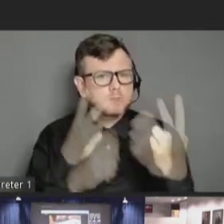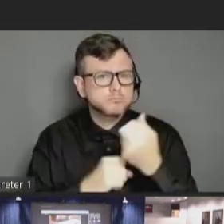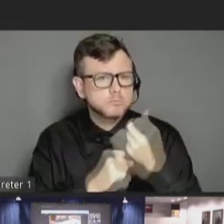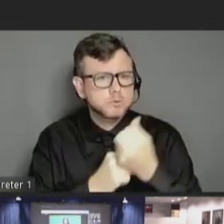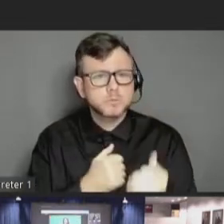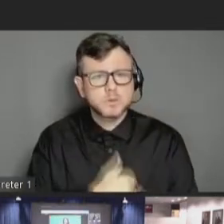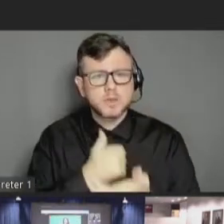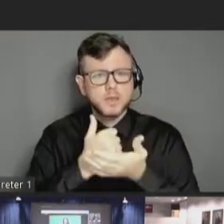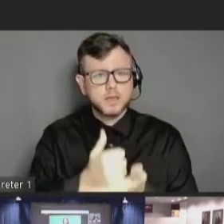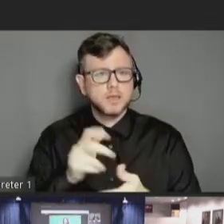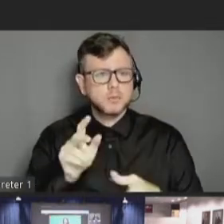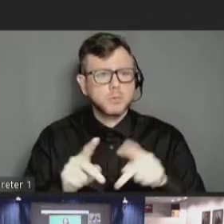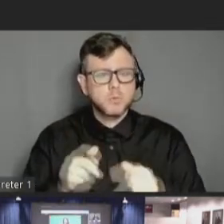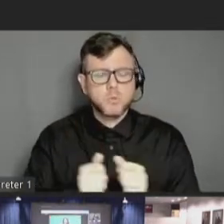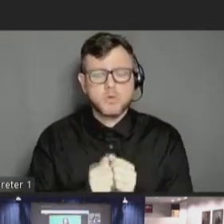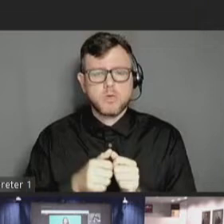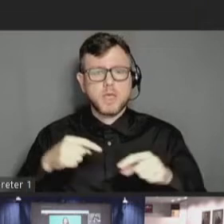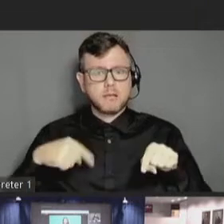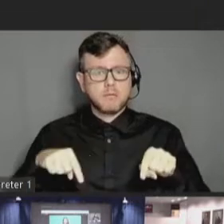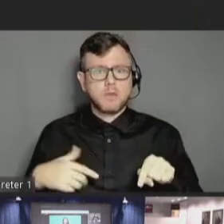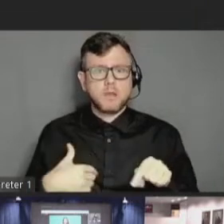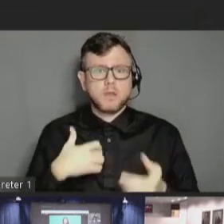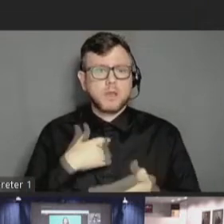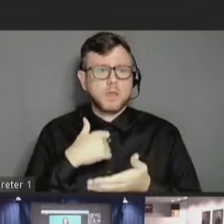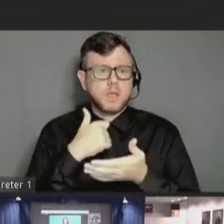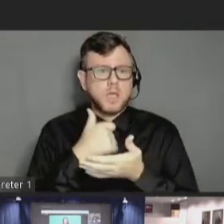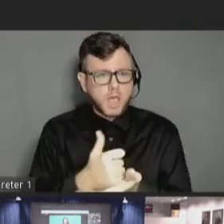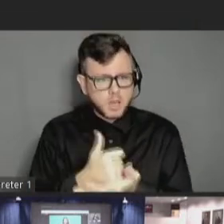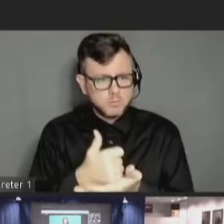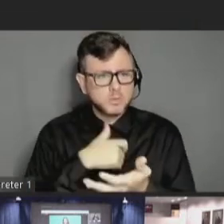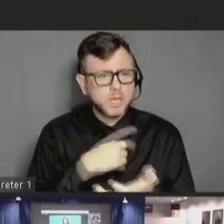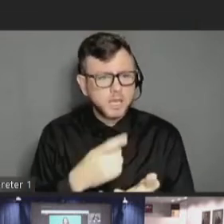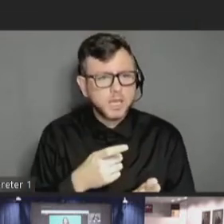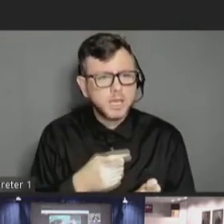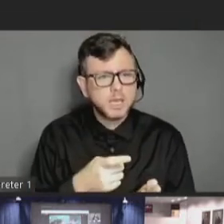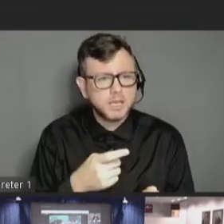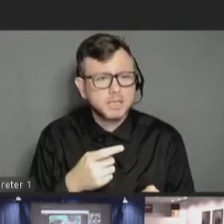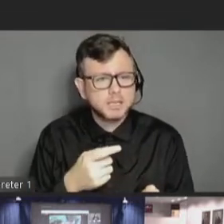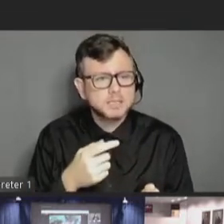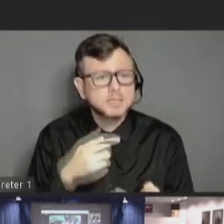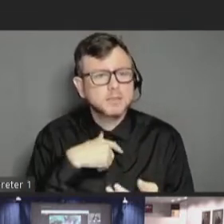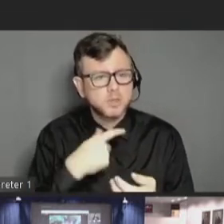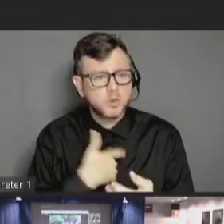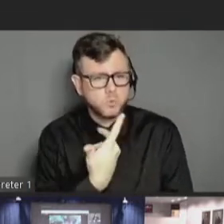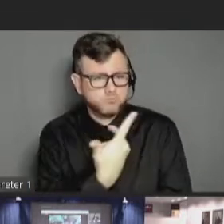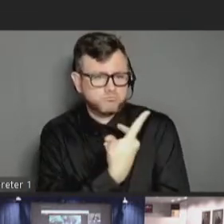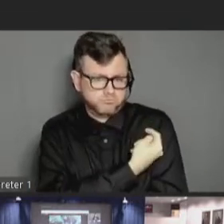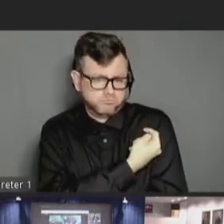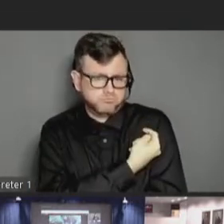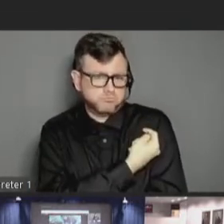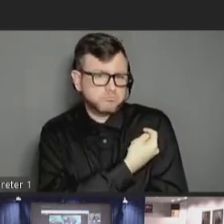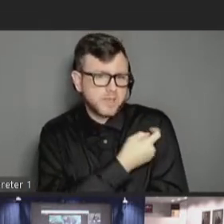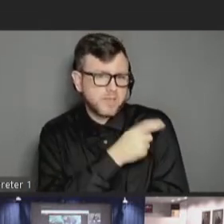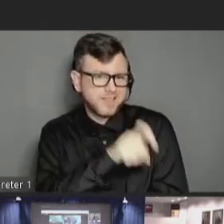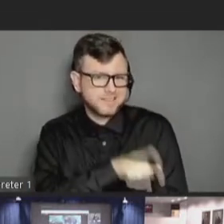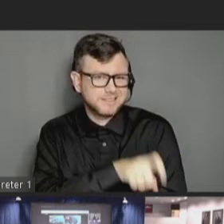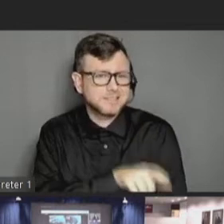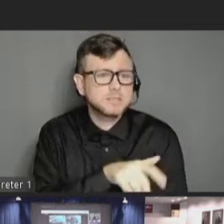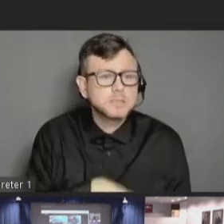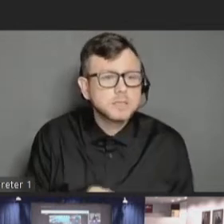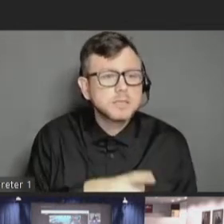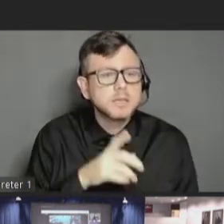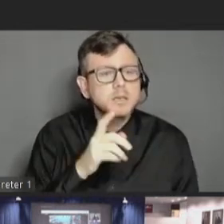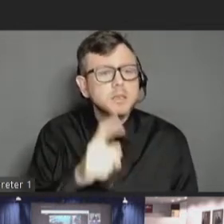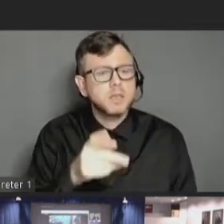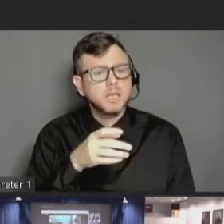children's anxiety and help prepare them to receive the vaccines that they needed. Healthcare providers receive training to facilitate